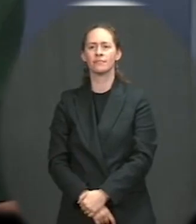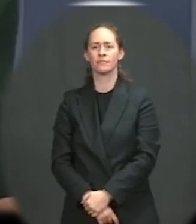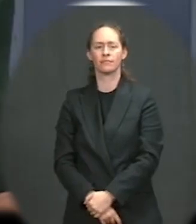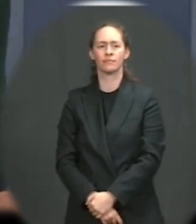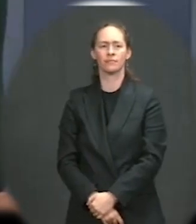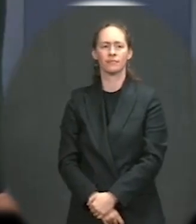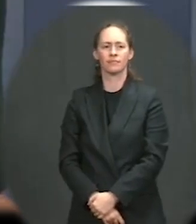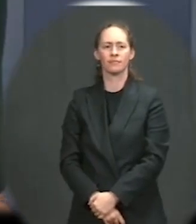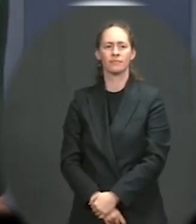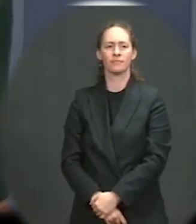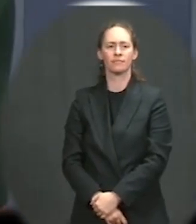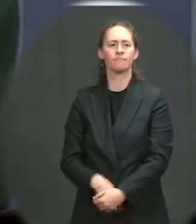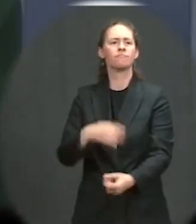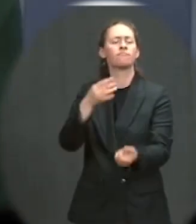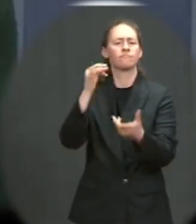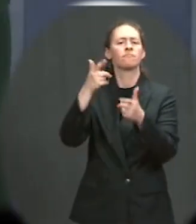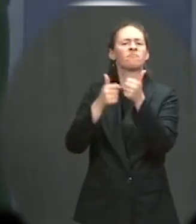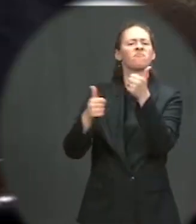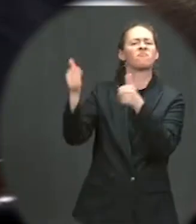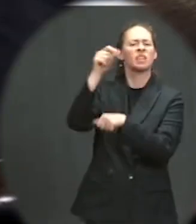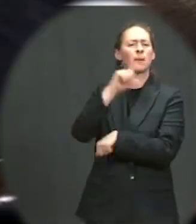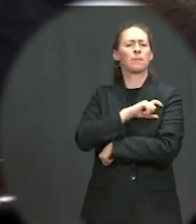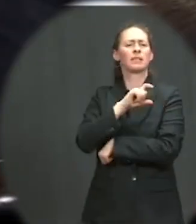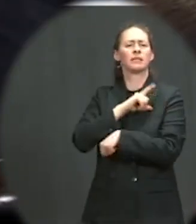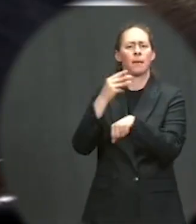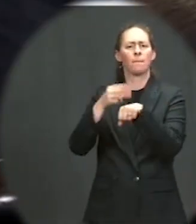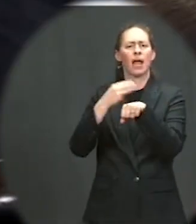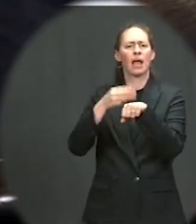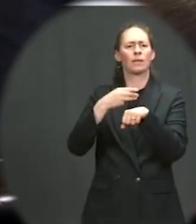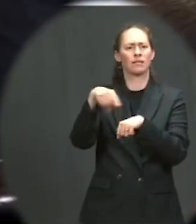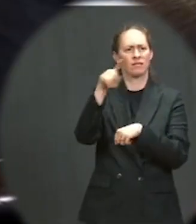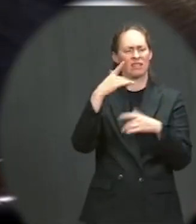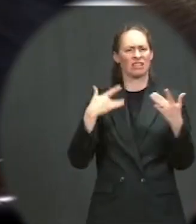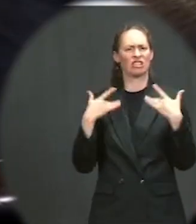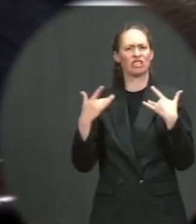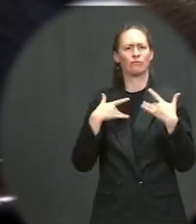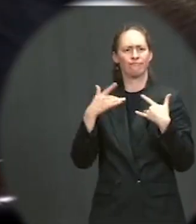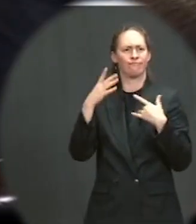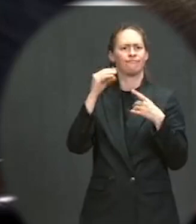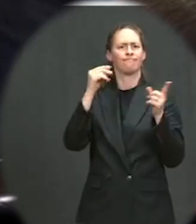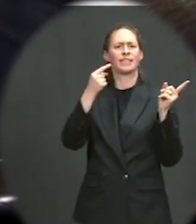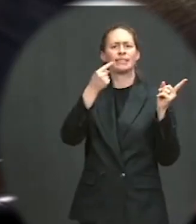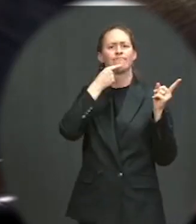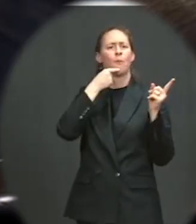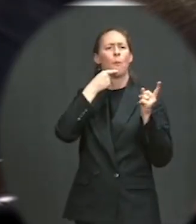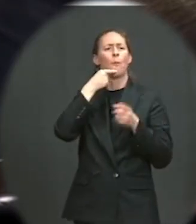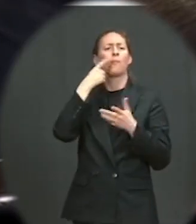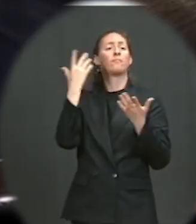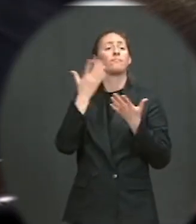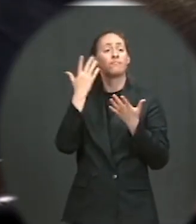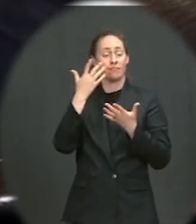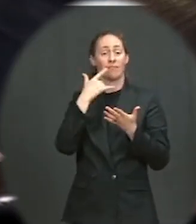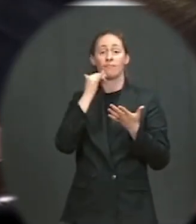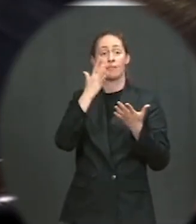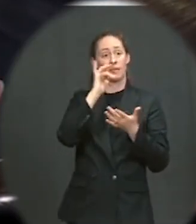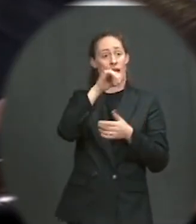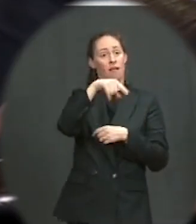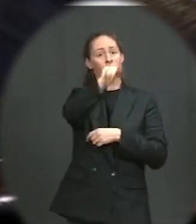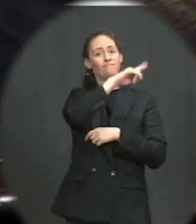Art Acevedo, expressed concern, disappointment that his association wasn't invited to the discussion.